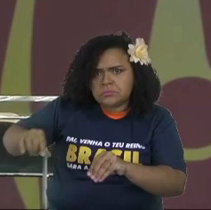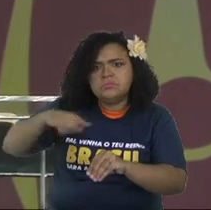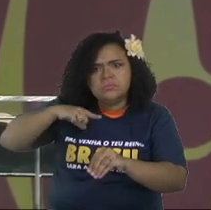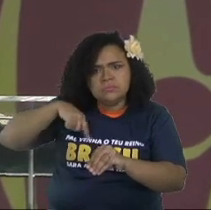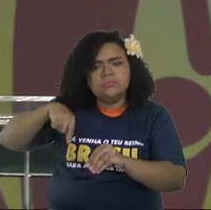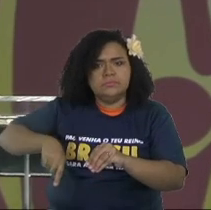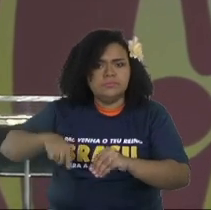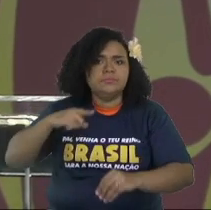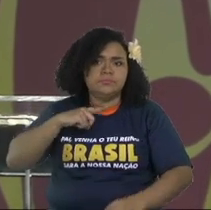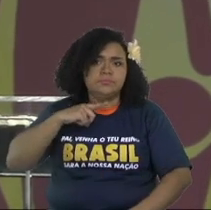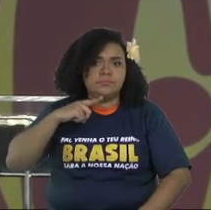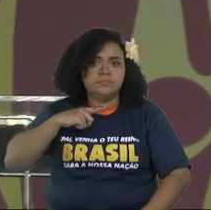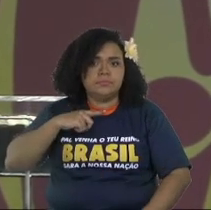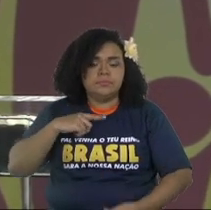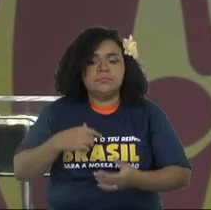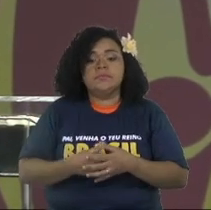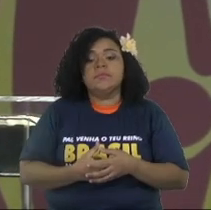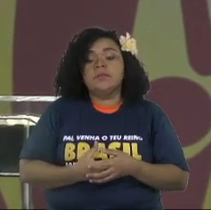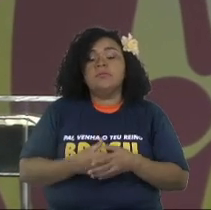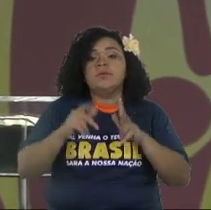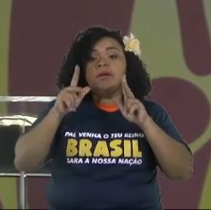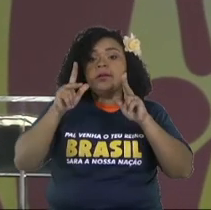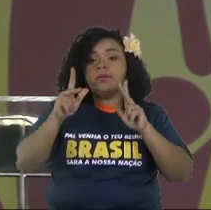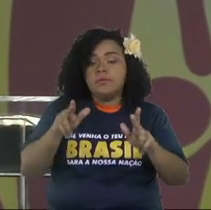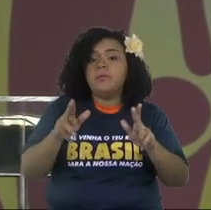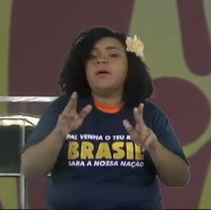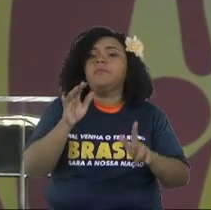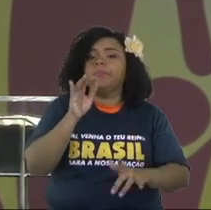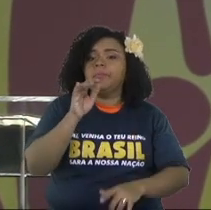and they go deeper to find it.